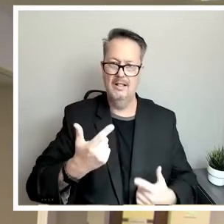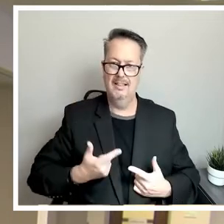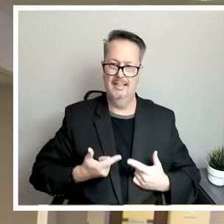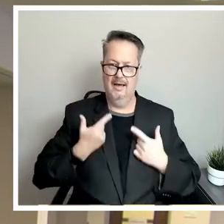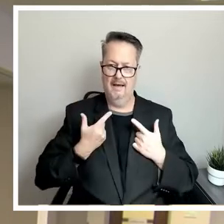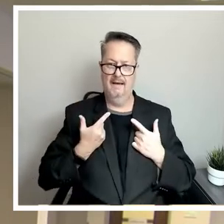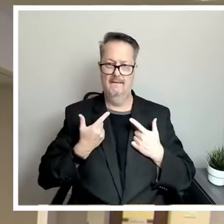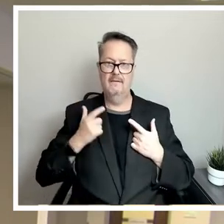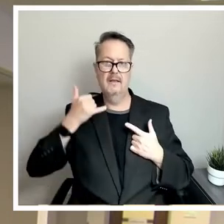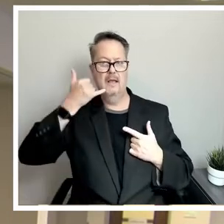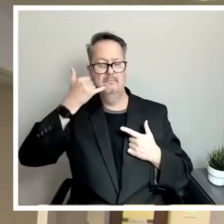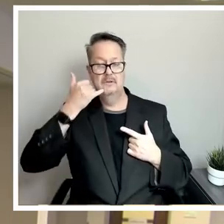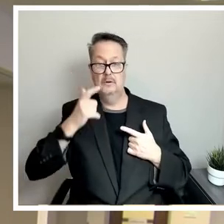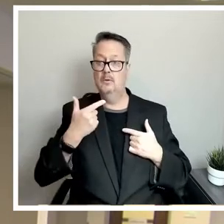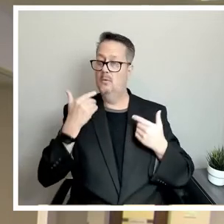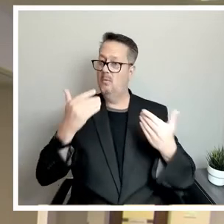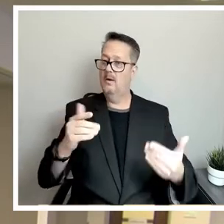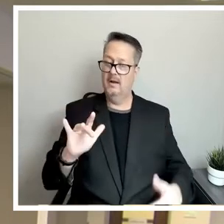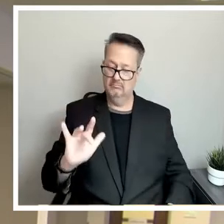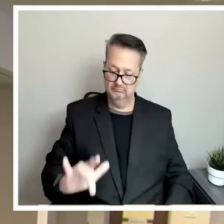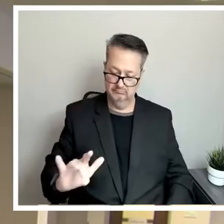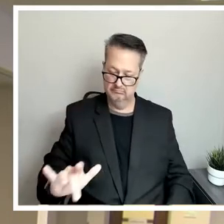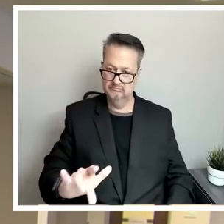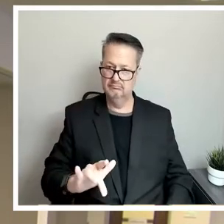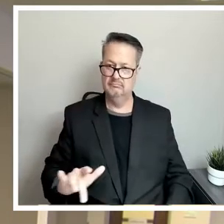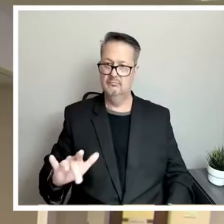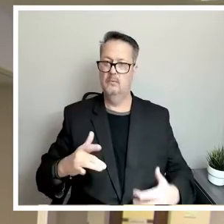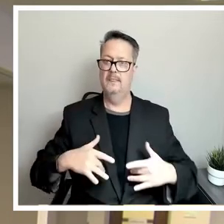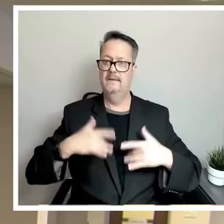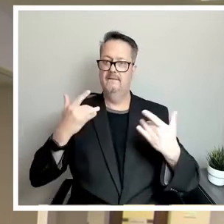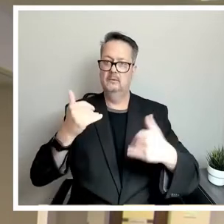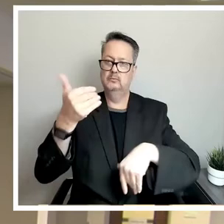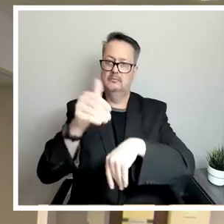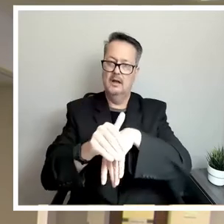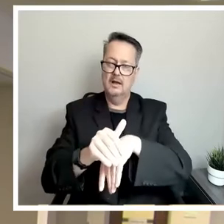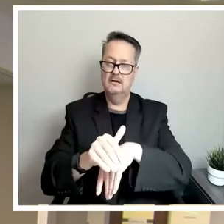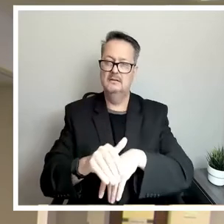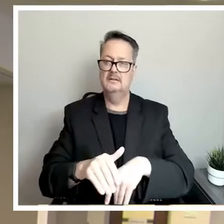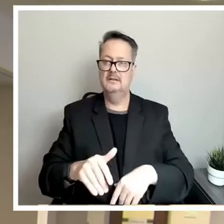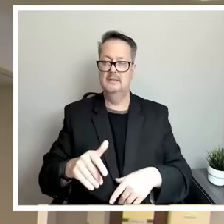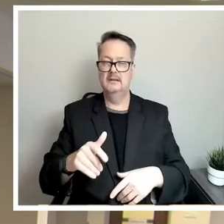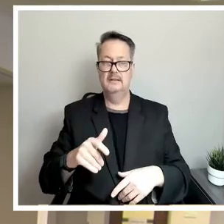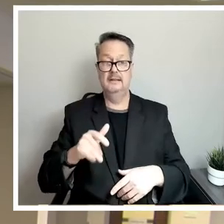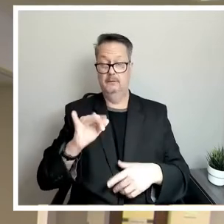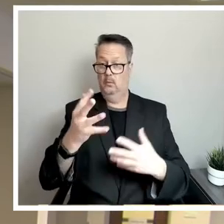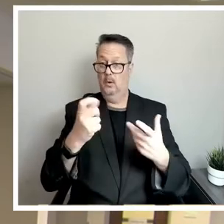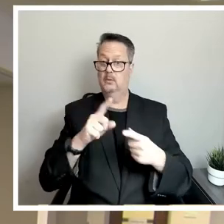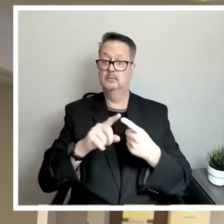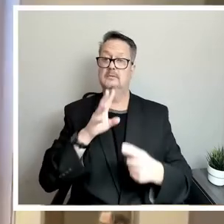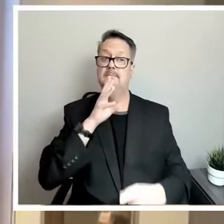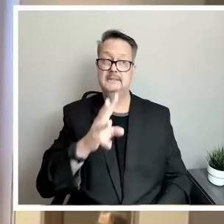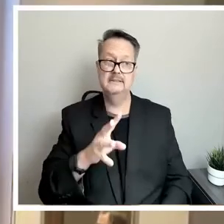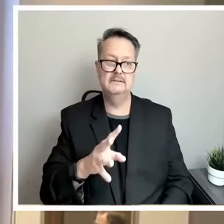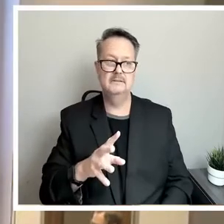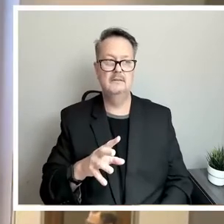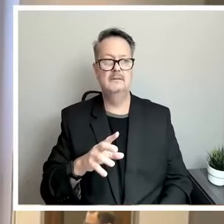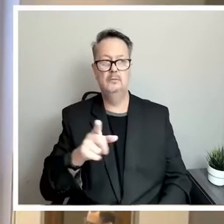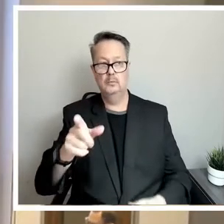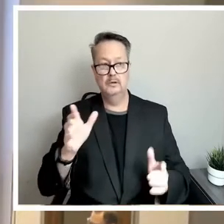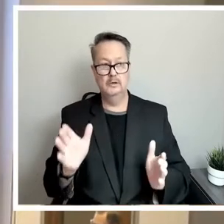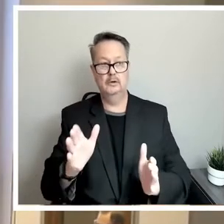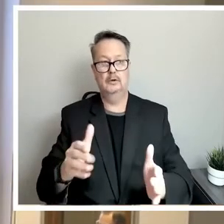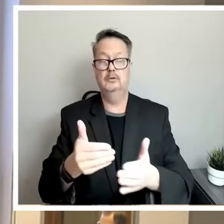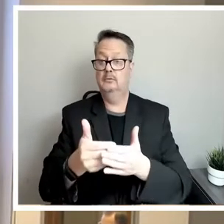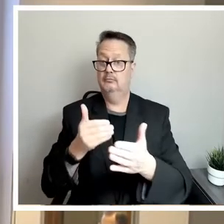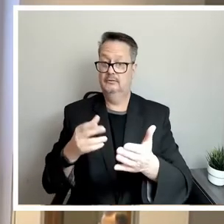everyone has dialed into the event tonight it was interested in speaking again you were encouraged to pre-register if